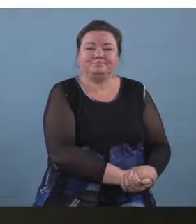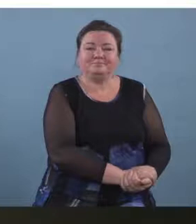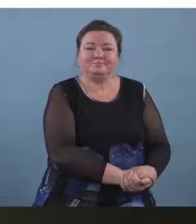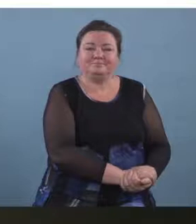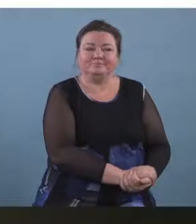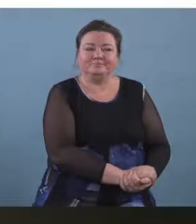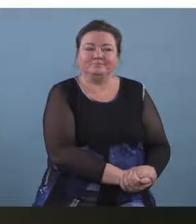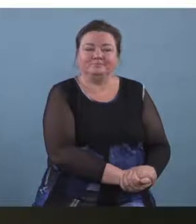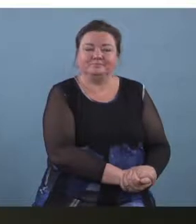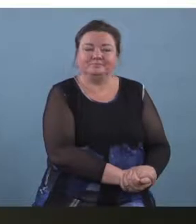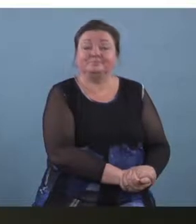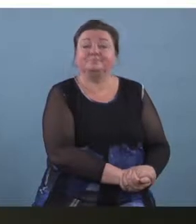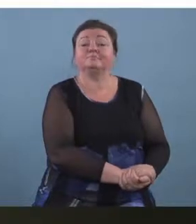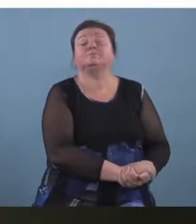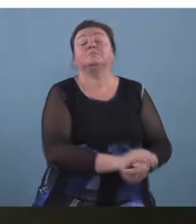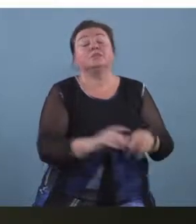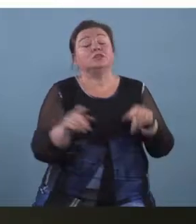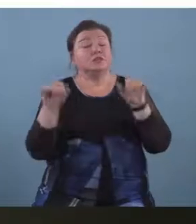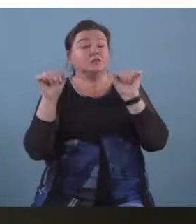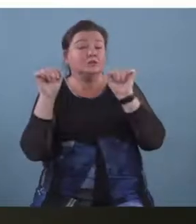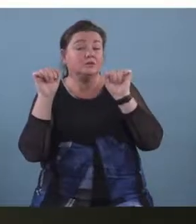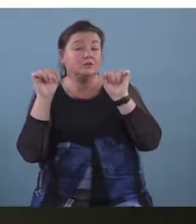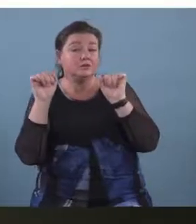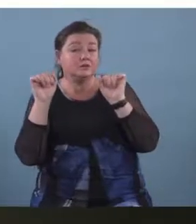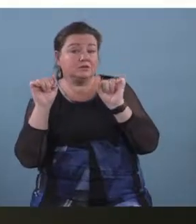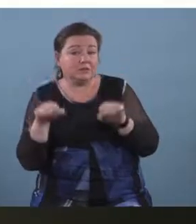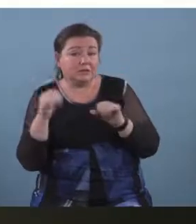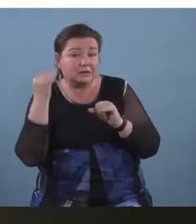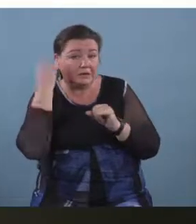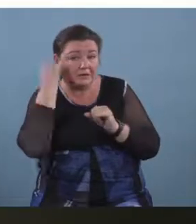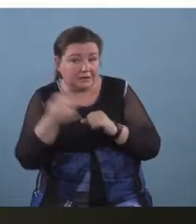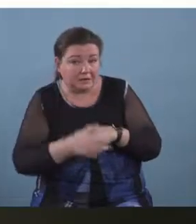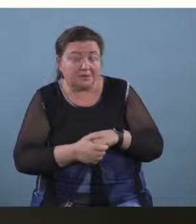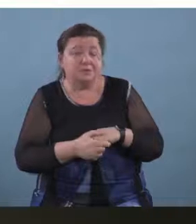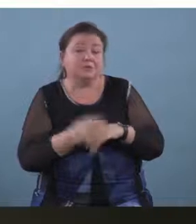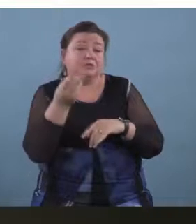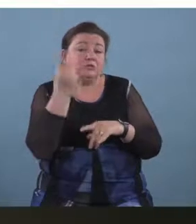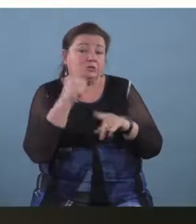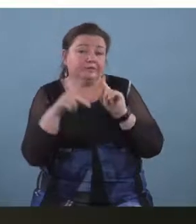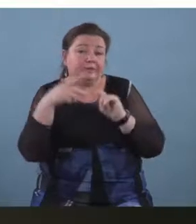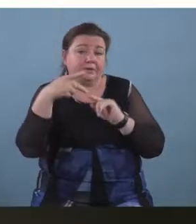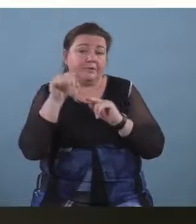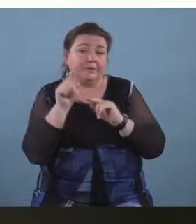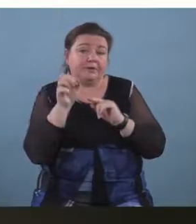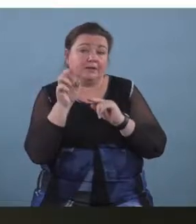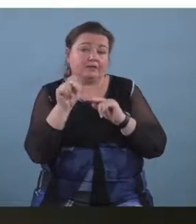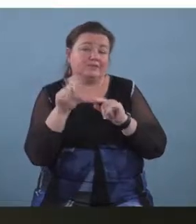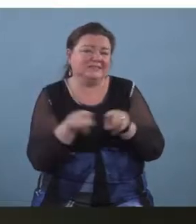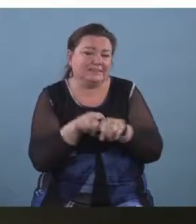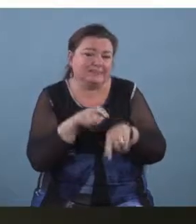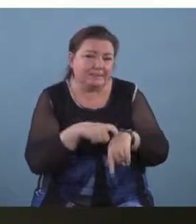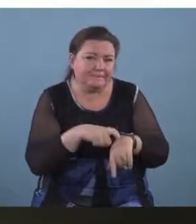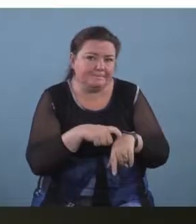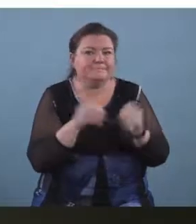you could um use two different patterns at the same time and make it more